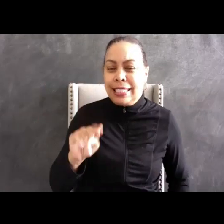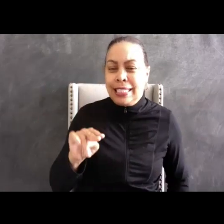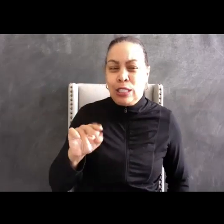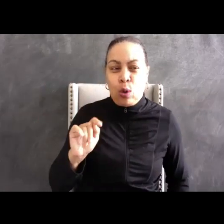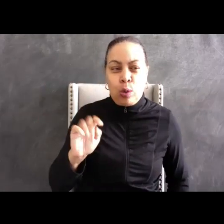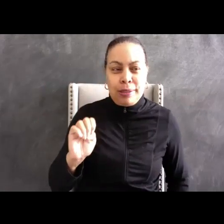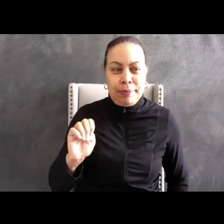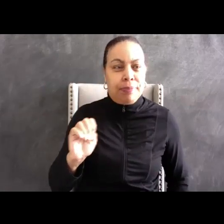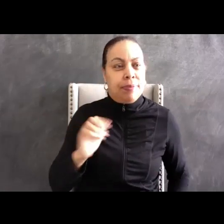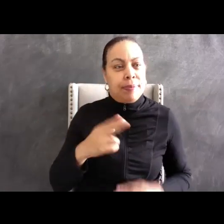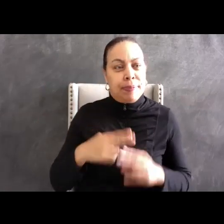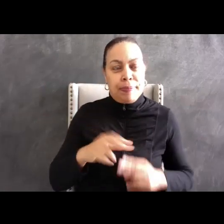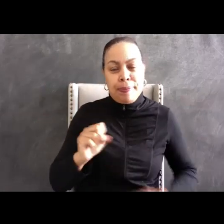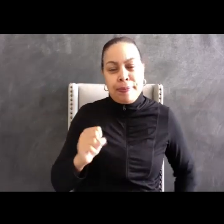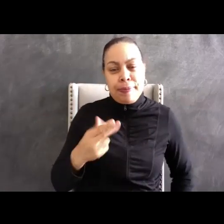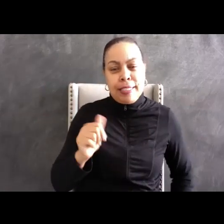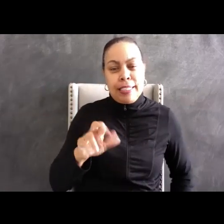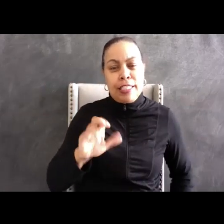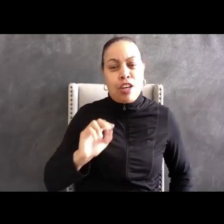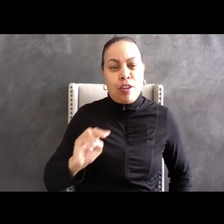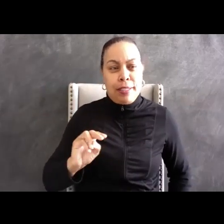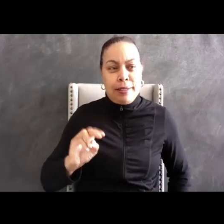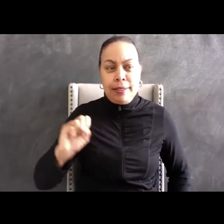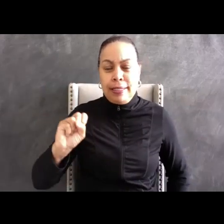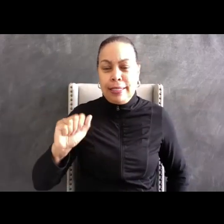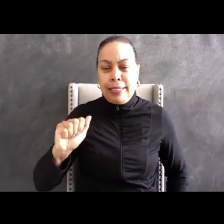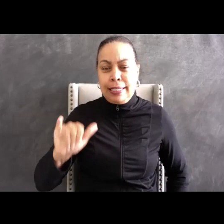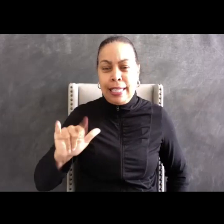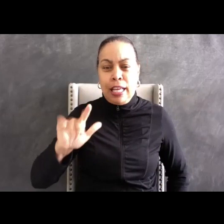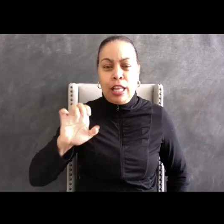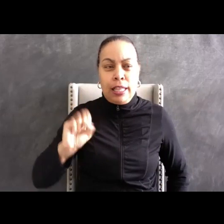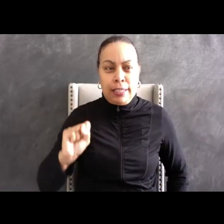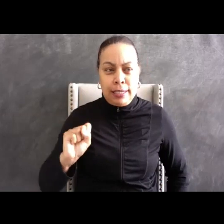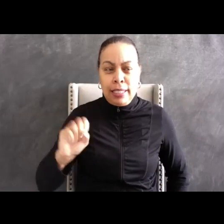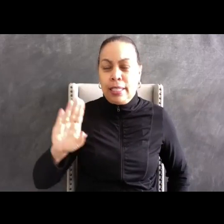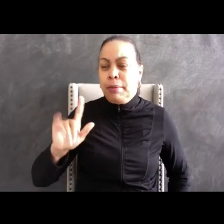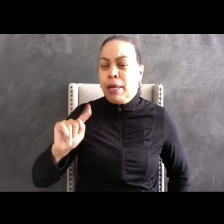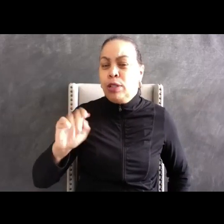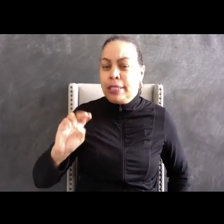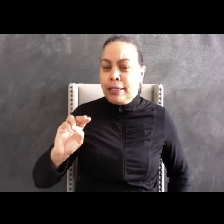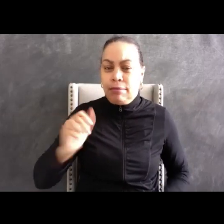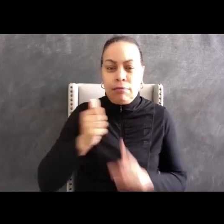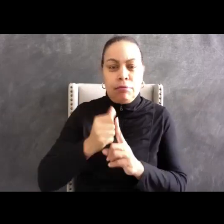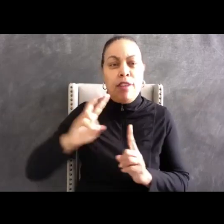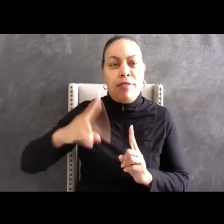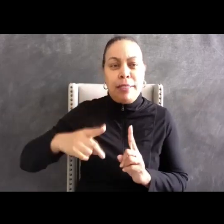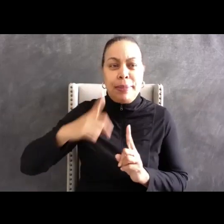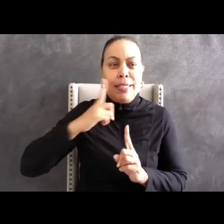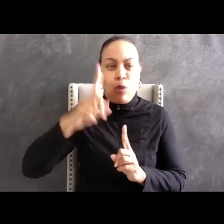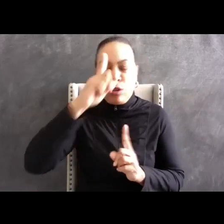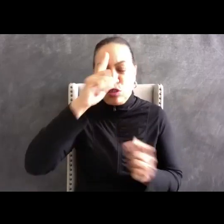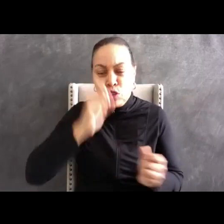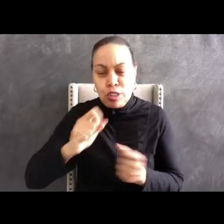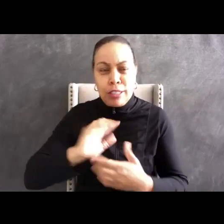Sharon Sales Belton. Sharon is the Vice President of Strategic Partnerships and Alliance of